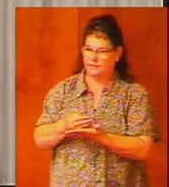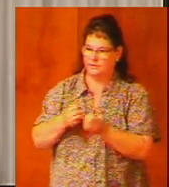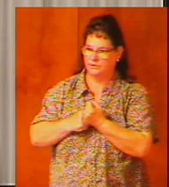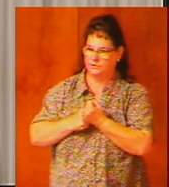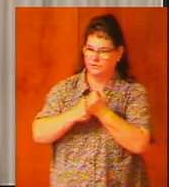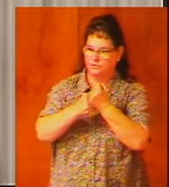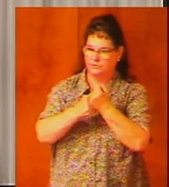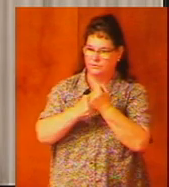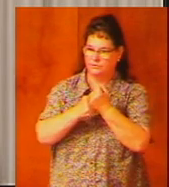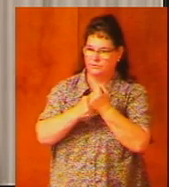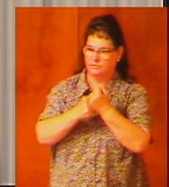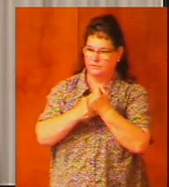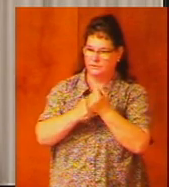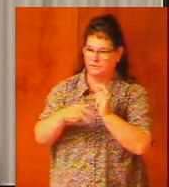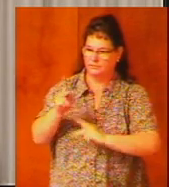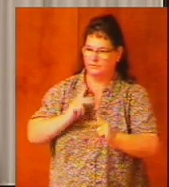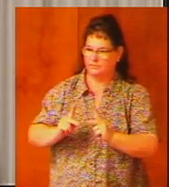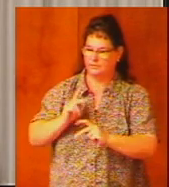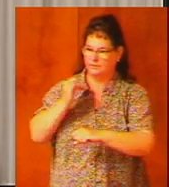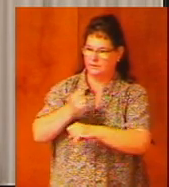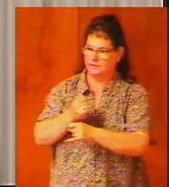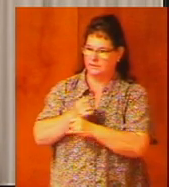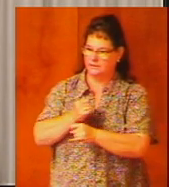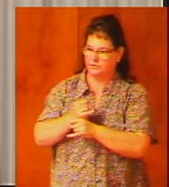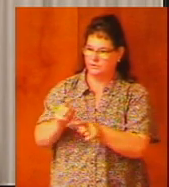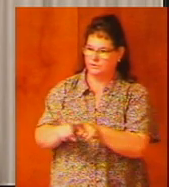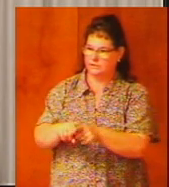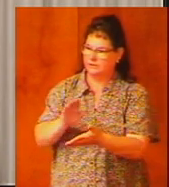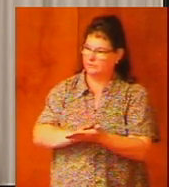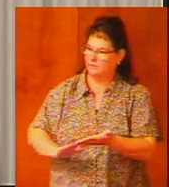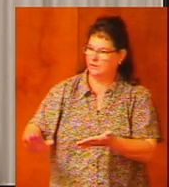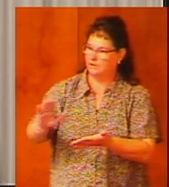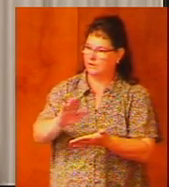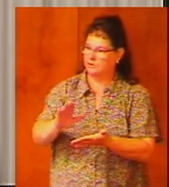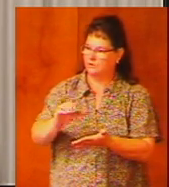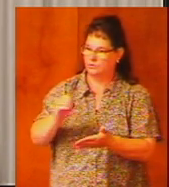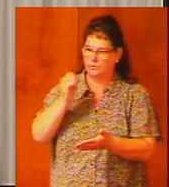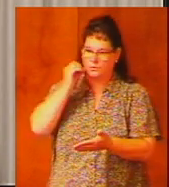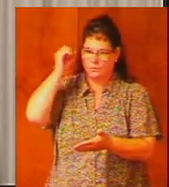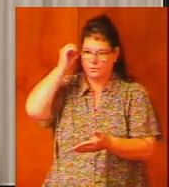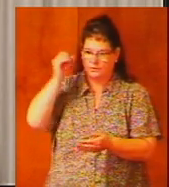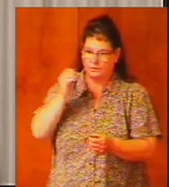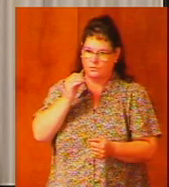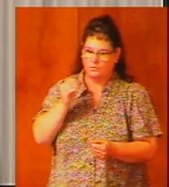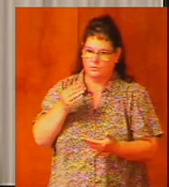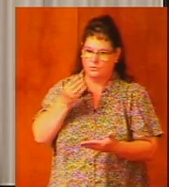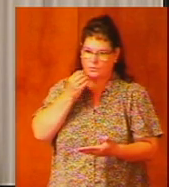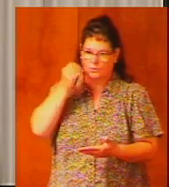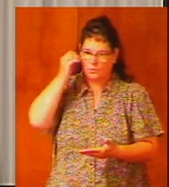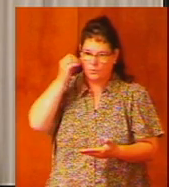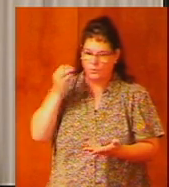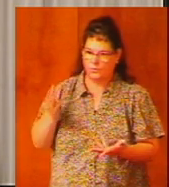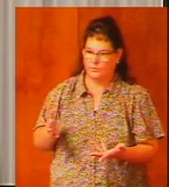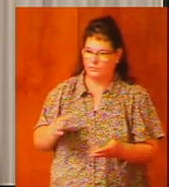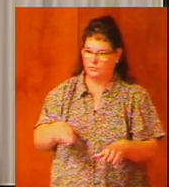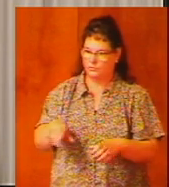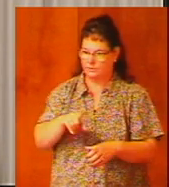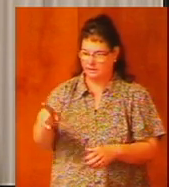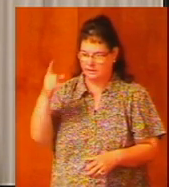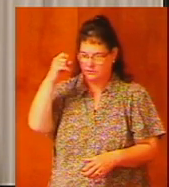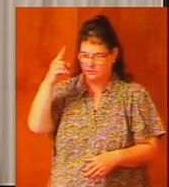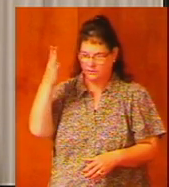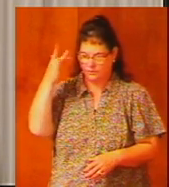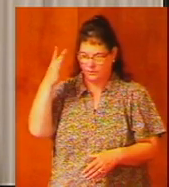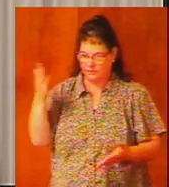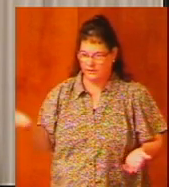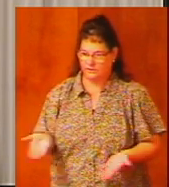support human institutions like colleges and orphans homes do they understand why